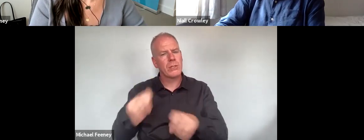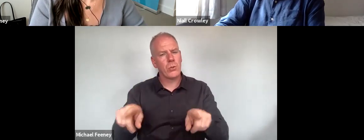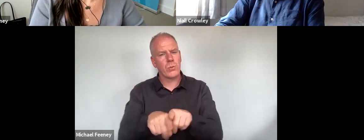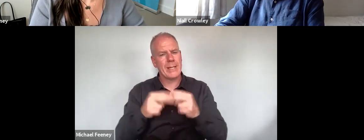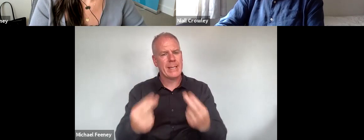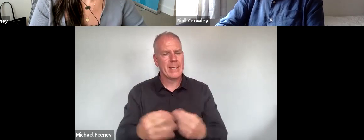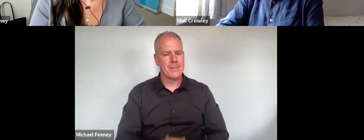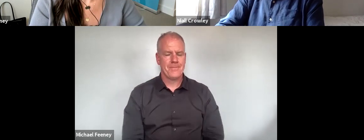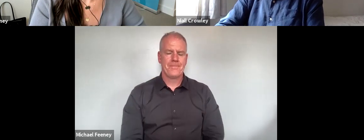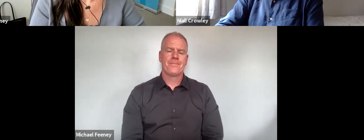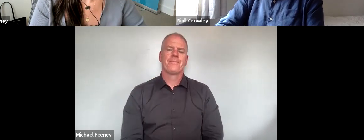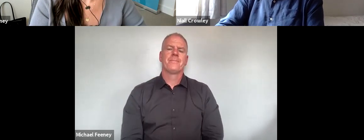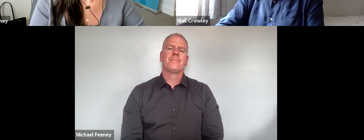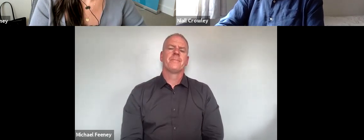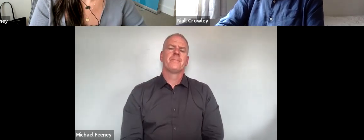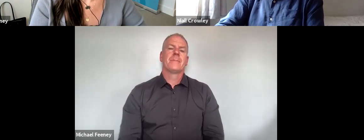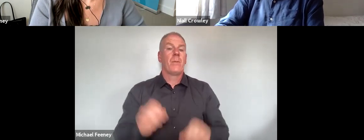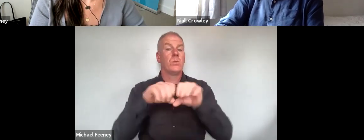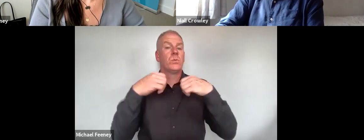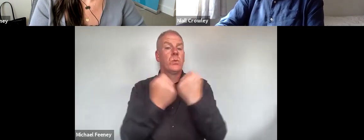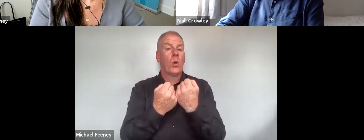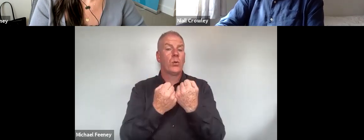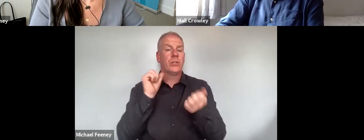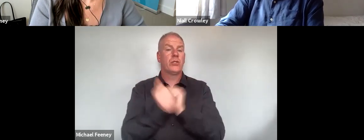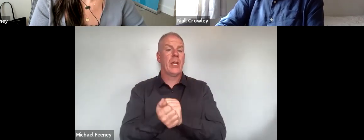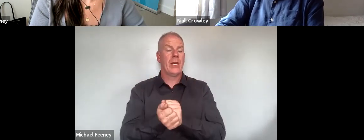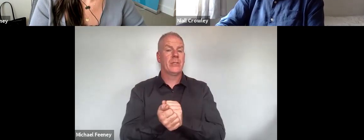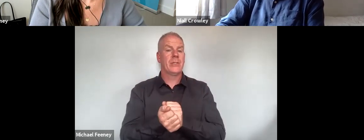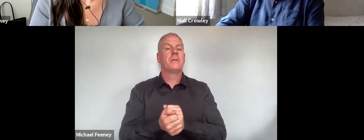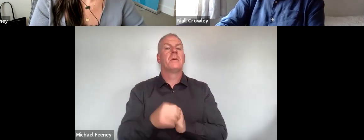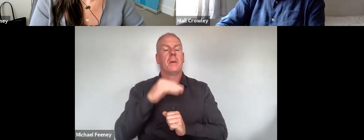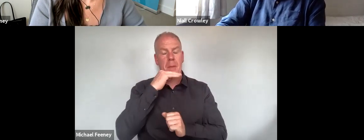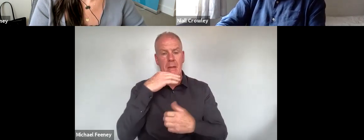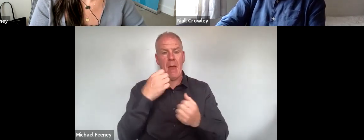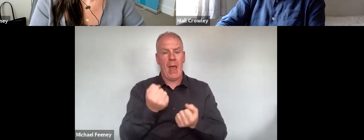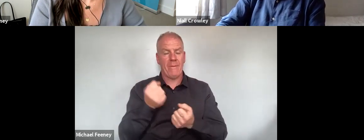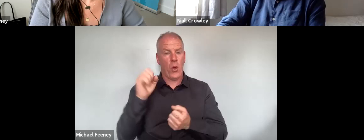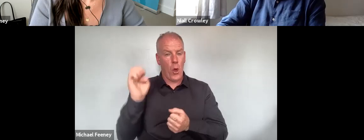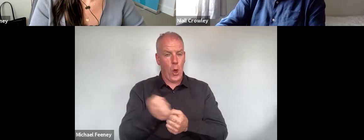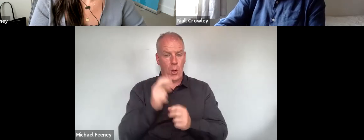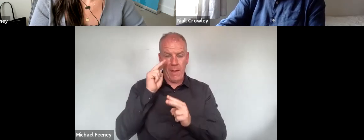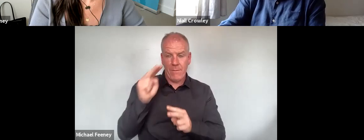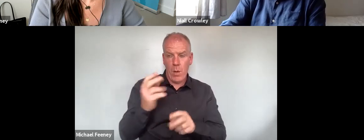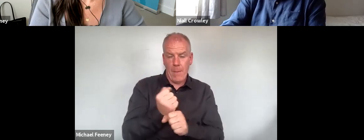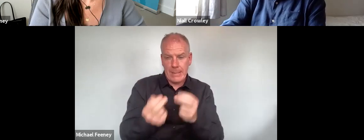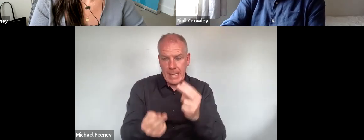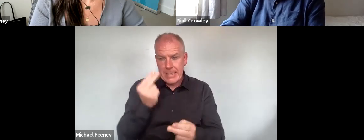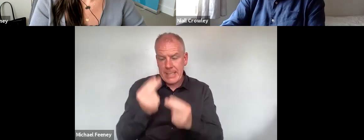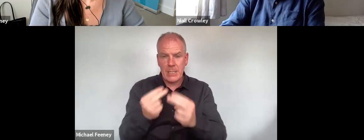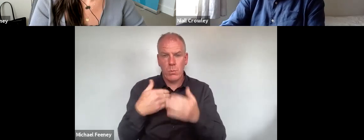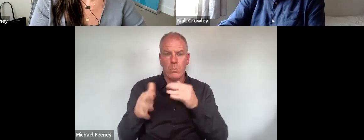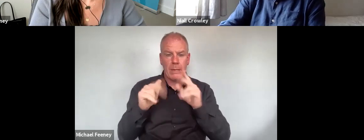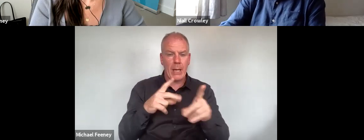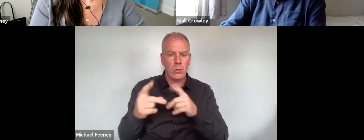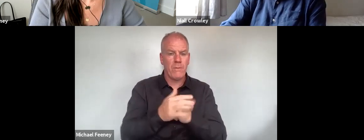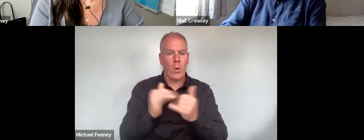And I suppose this focus on social change provided an early frame through which to view, understand, and assess the potential and achievement of